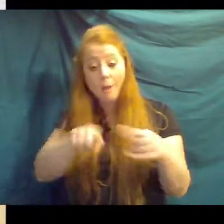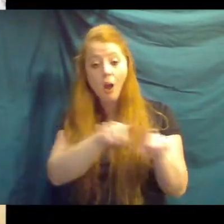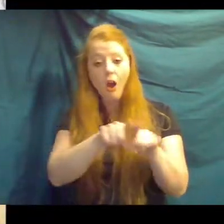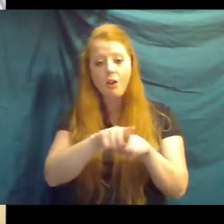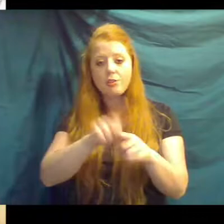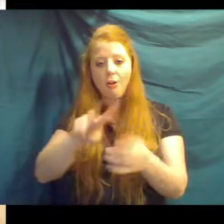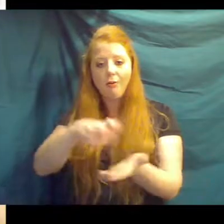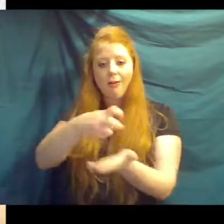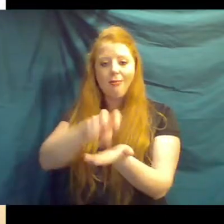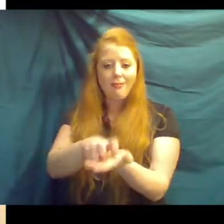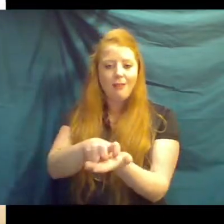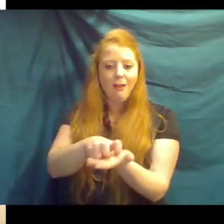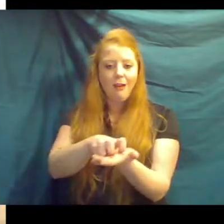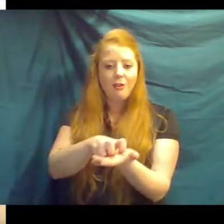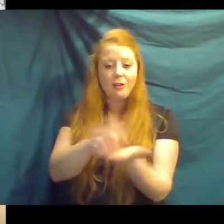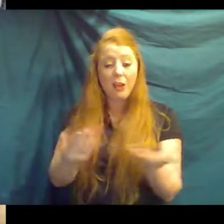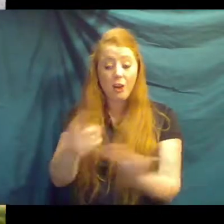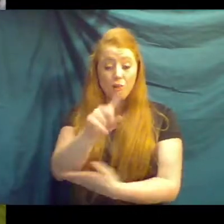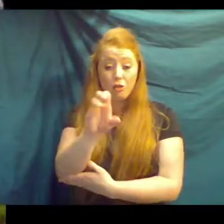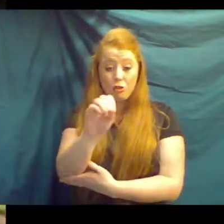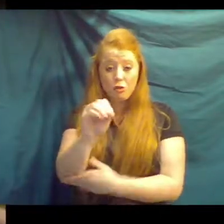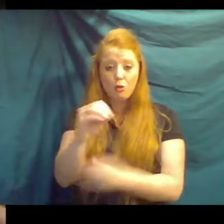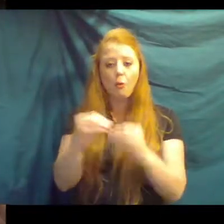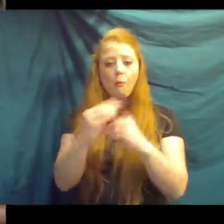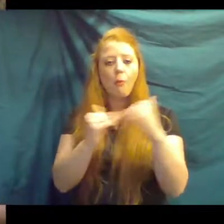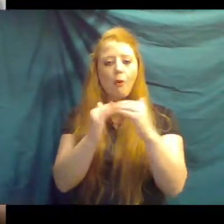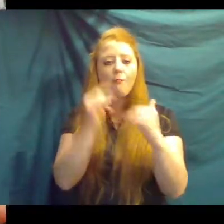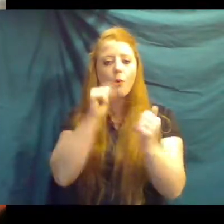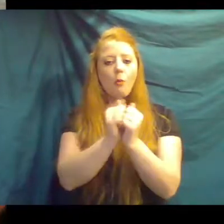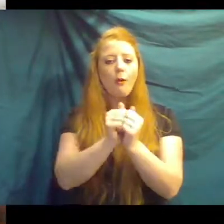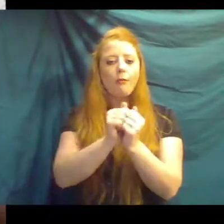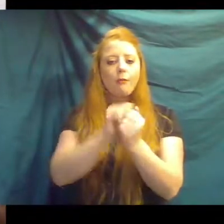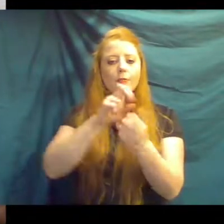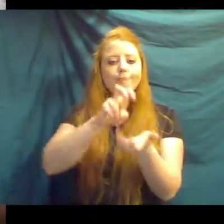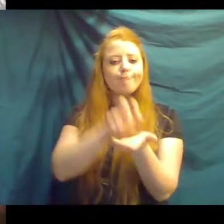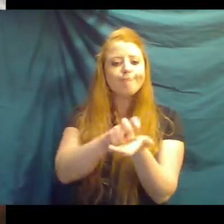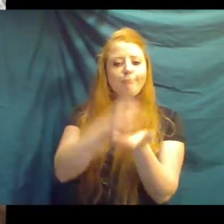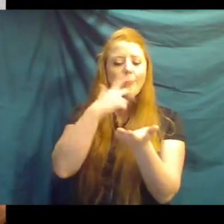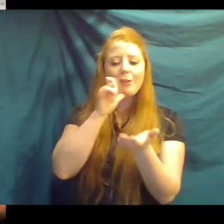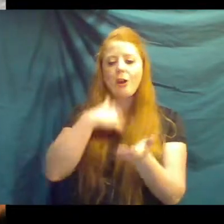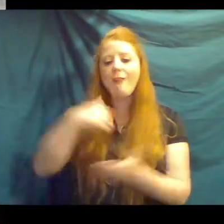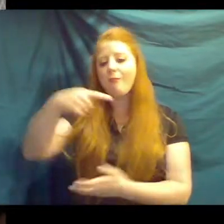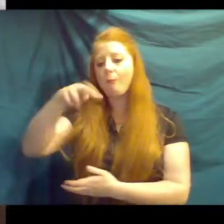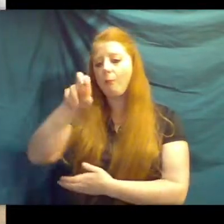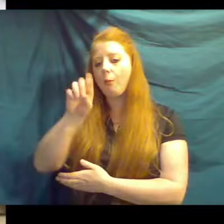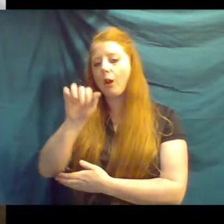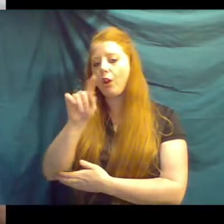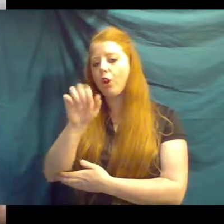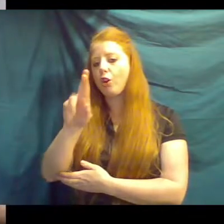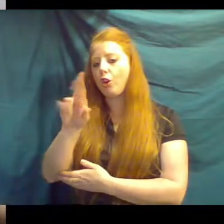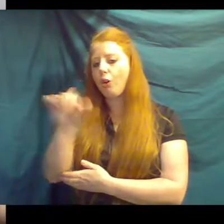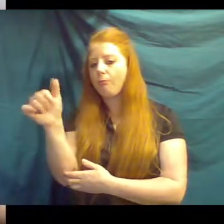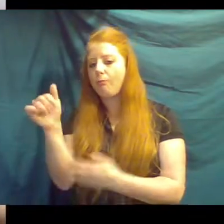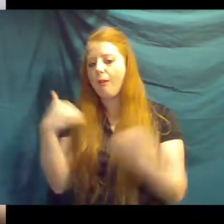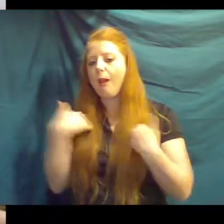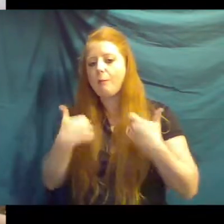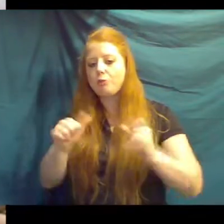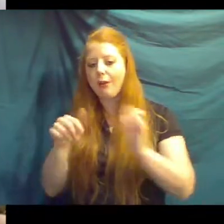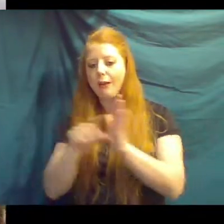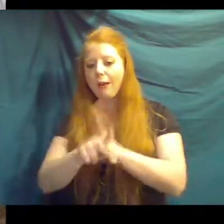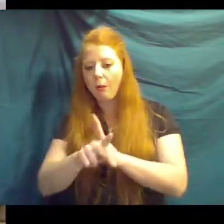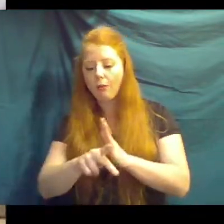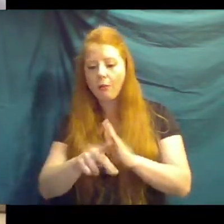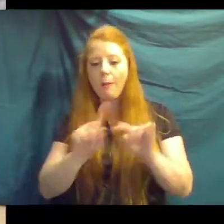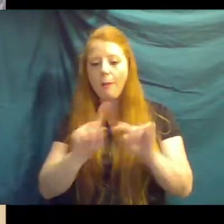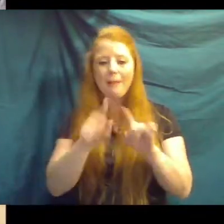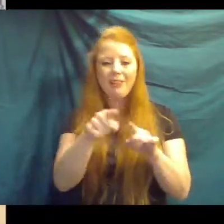especially here at the zoo. They're a little bit more comfortable with laying down because they don't have predators. But giraffes typically only take